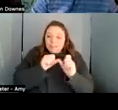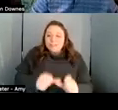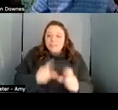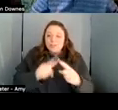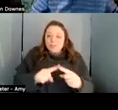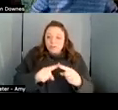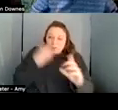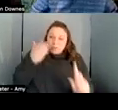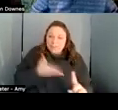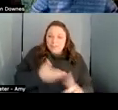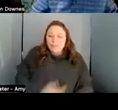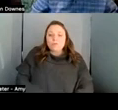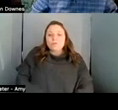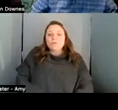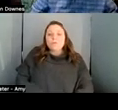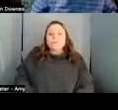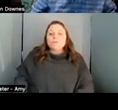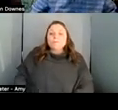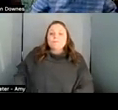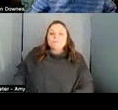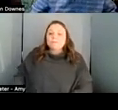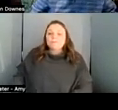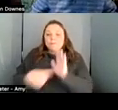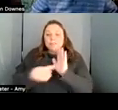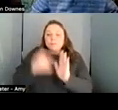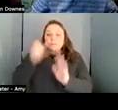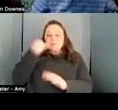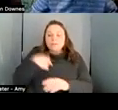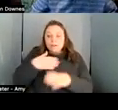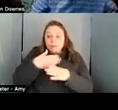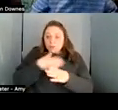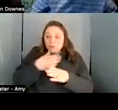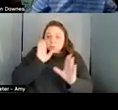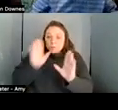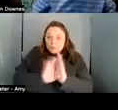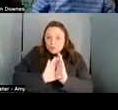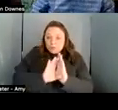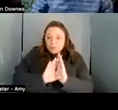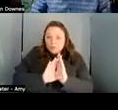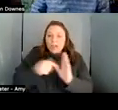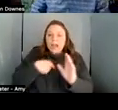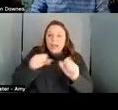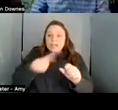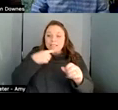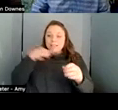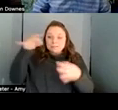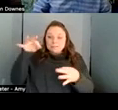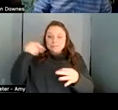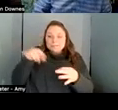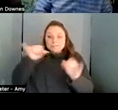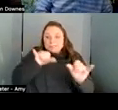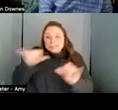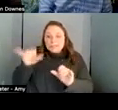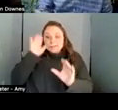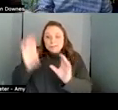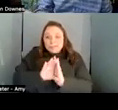so for example if i share a a photograph i can say it's the same photograph i'm sharing with you